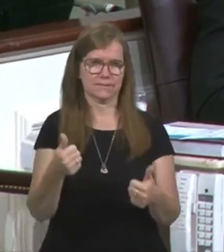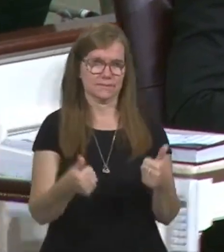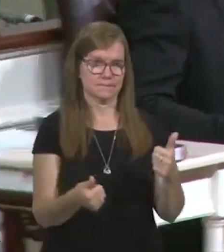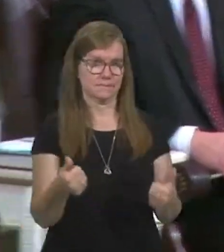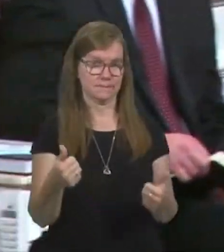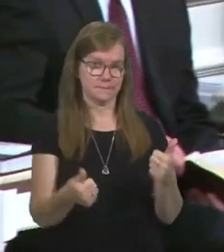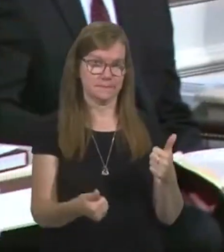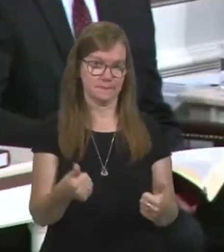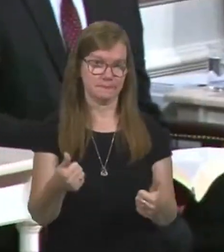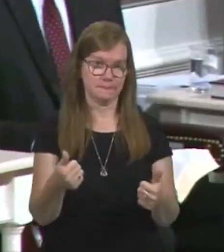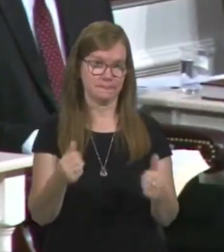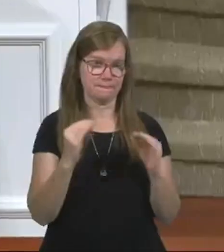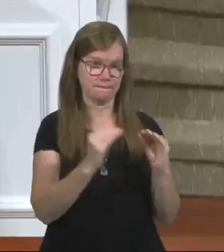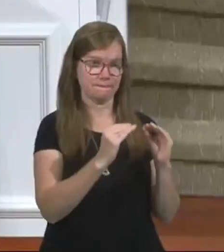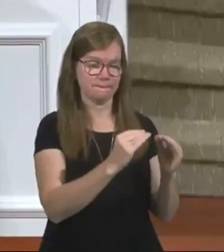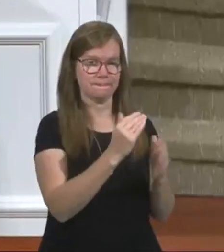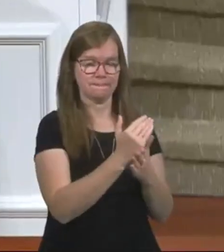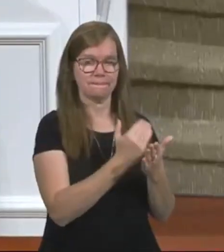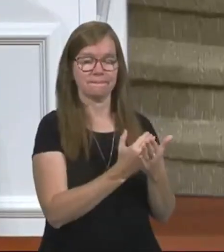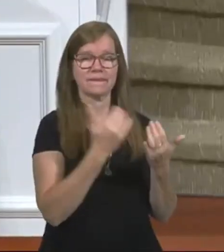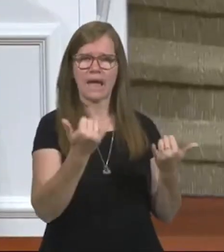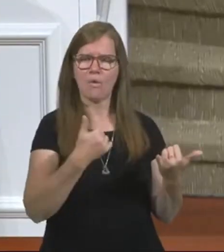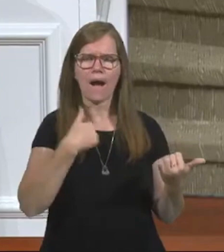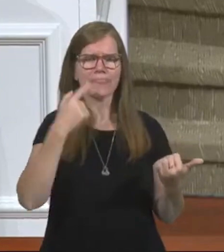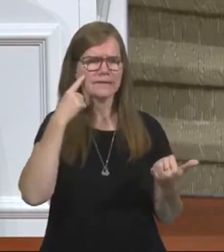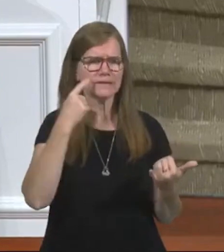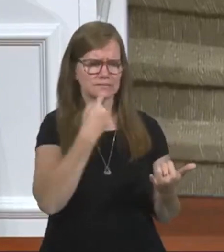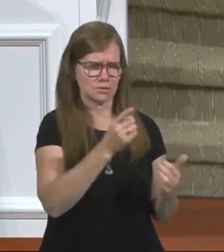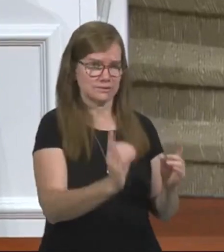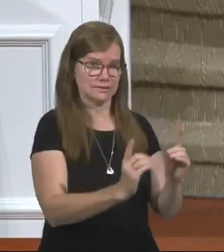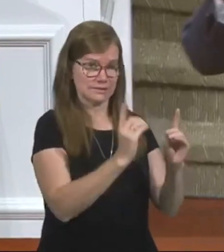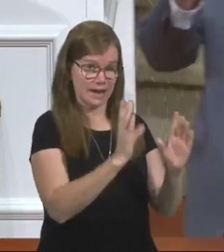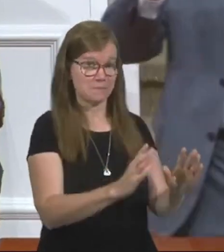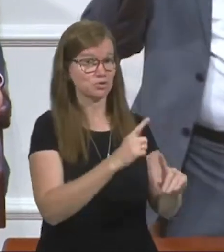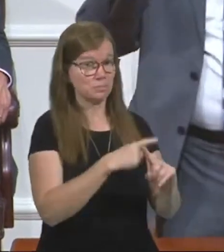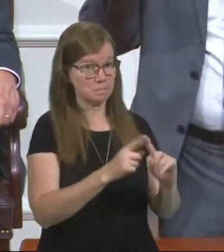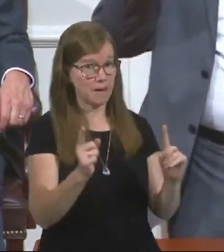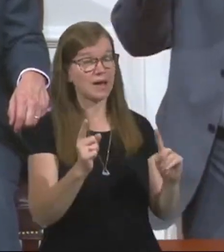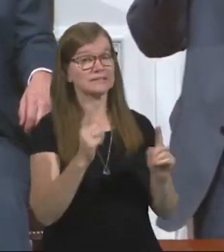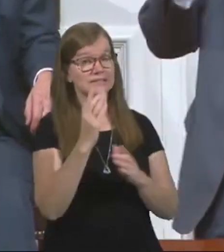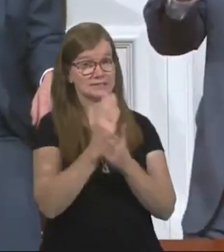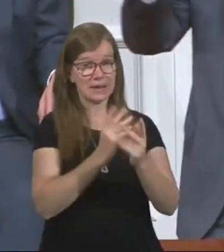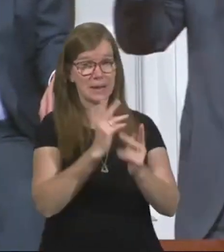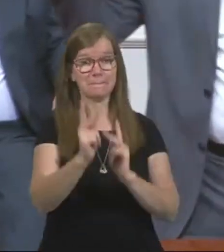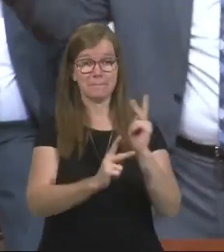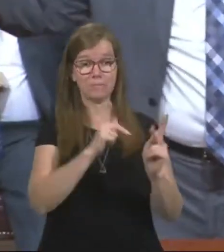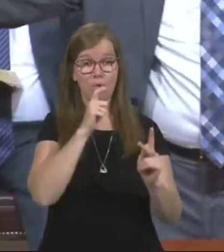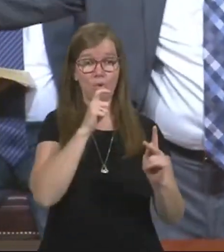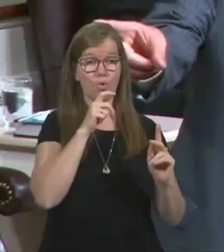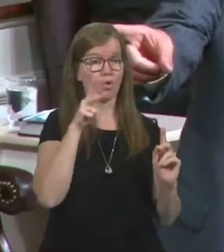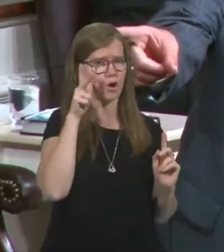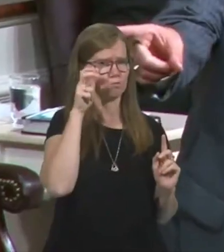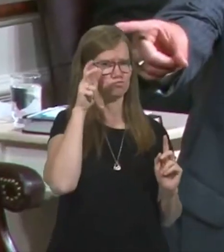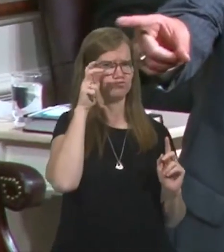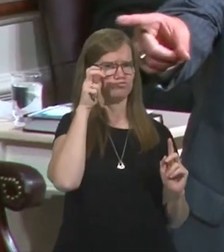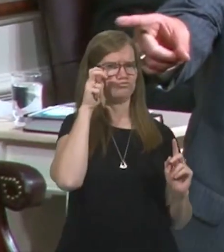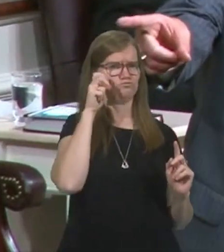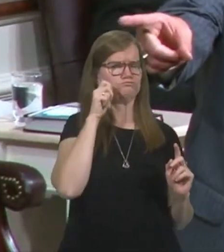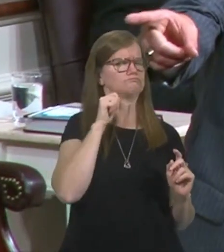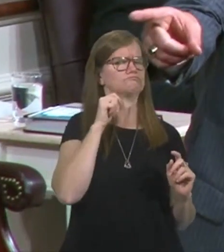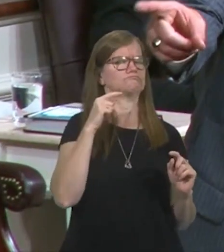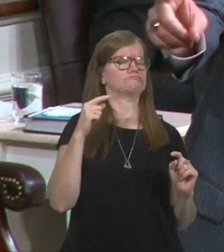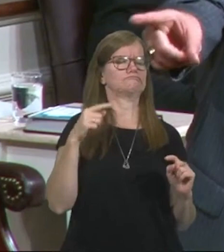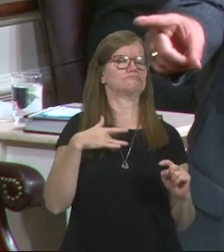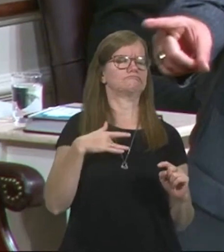And, and he's teaching them a lesson. Now, I think he's teaching the disciples lesson, but let me tell you, there are some people listening that are on a different page.